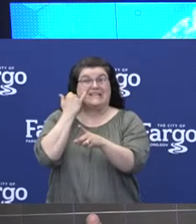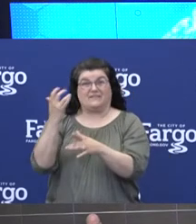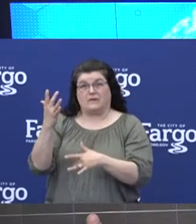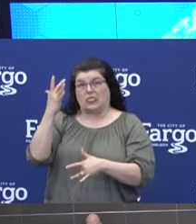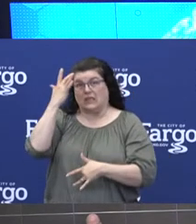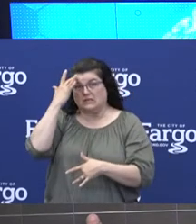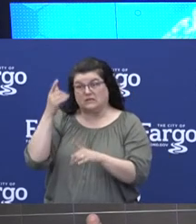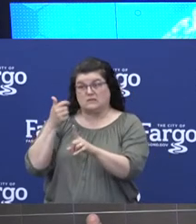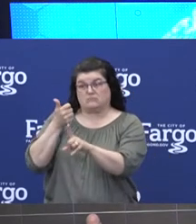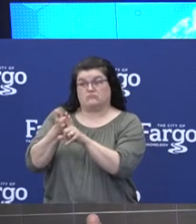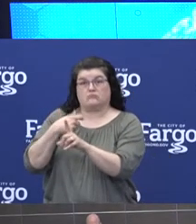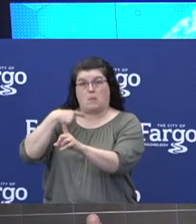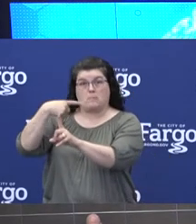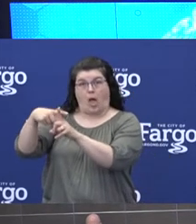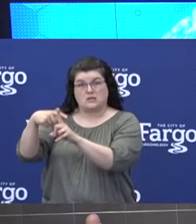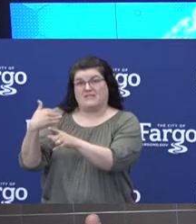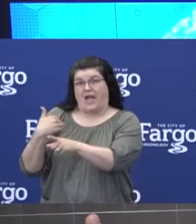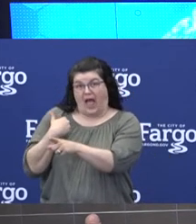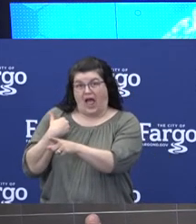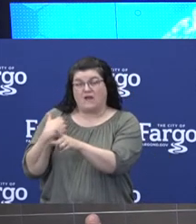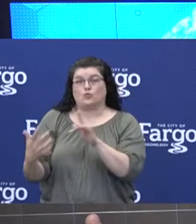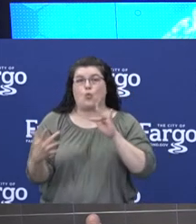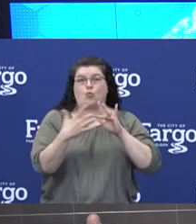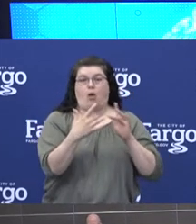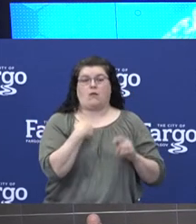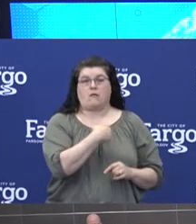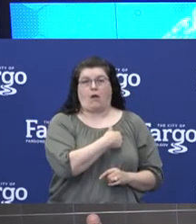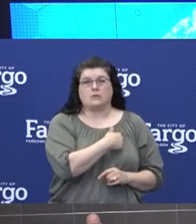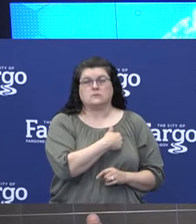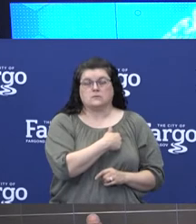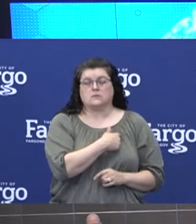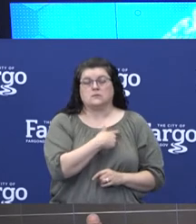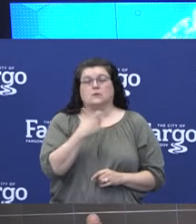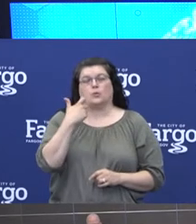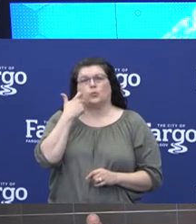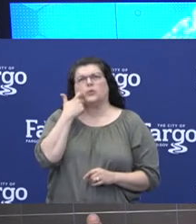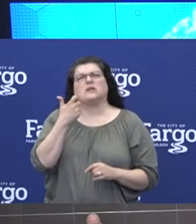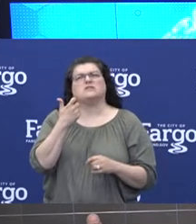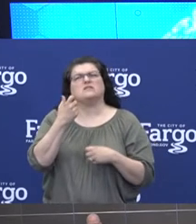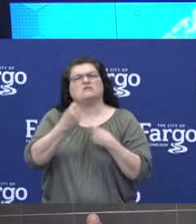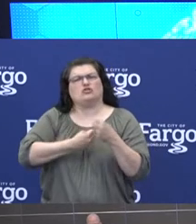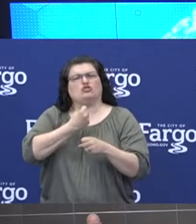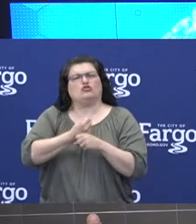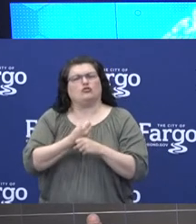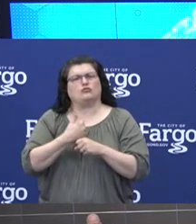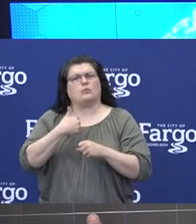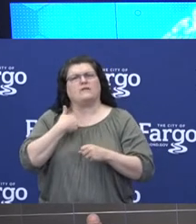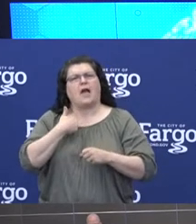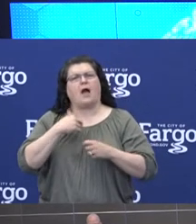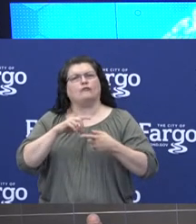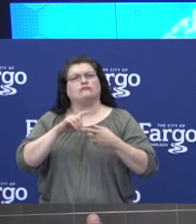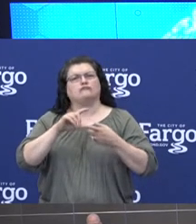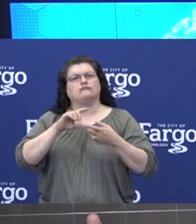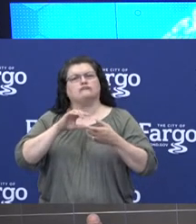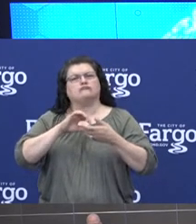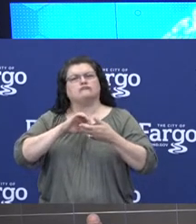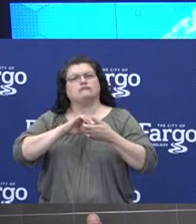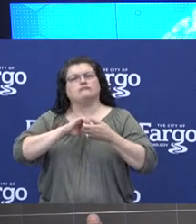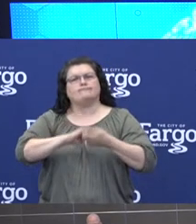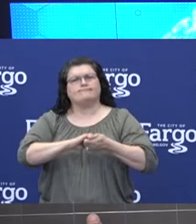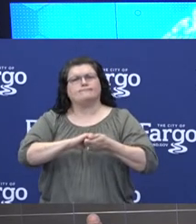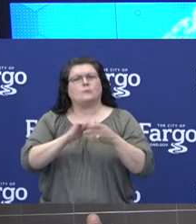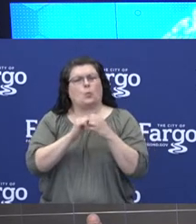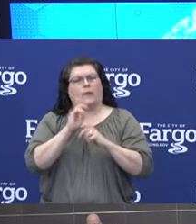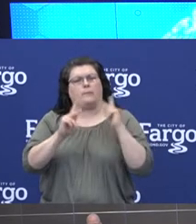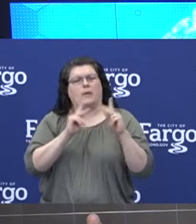of COVID-19 in the facilities. Over the years, we've built relationships with the facilities we've licensed.